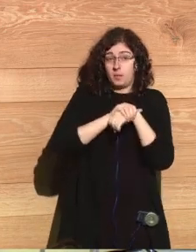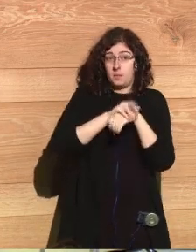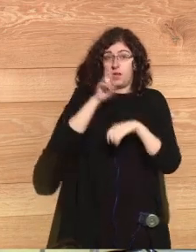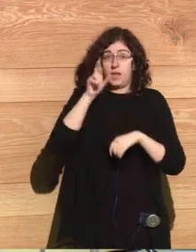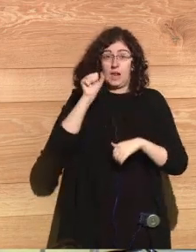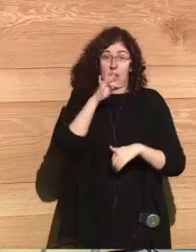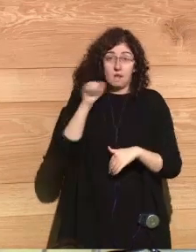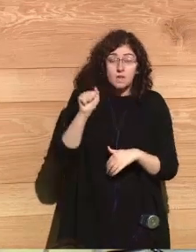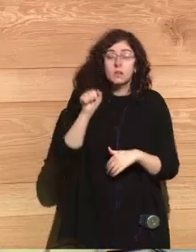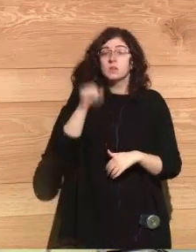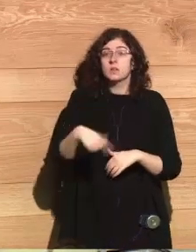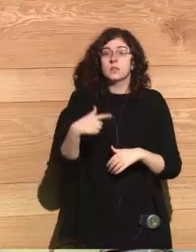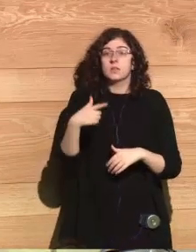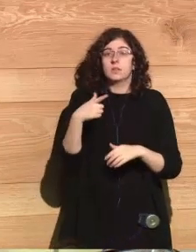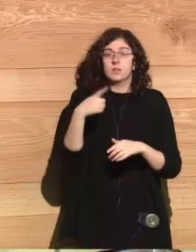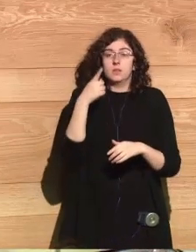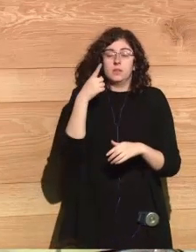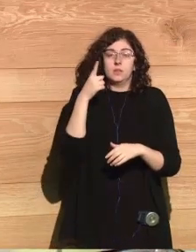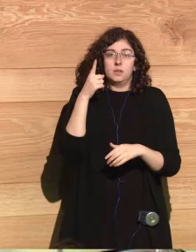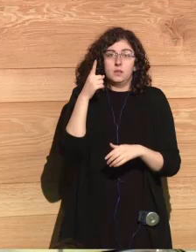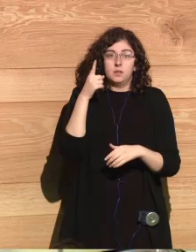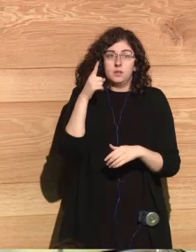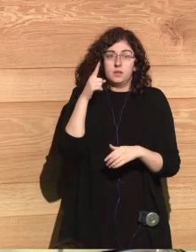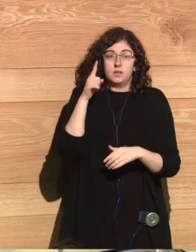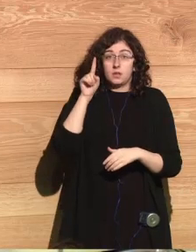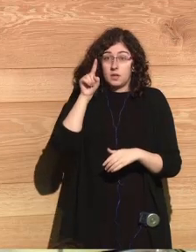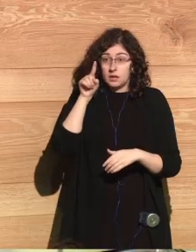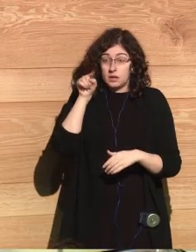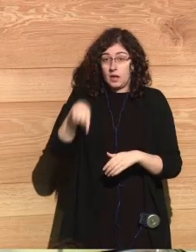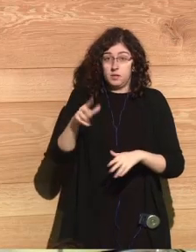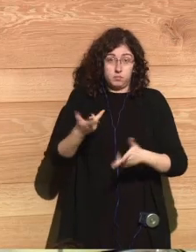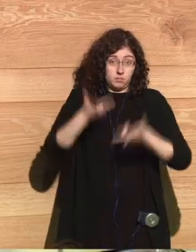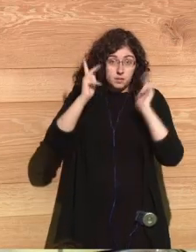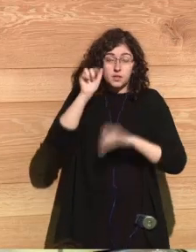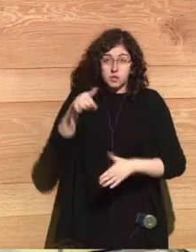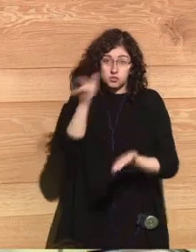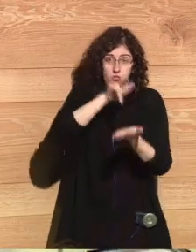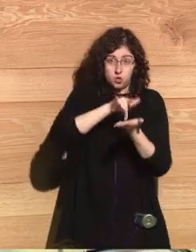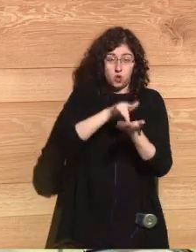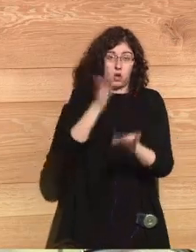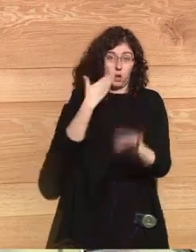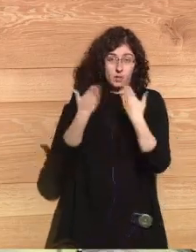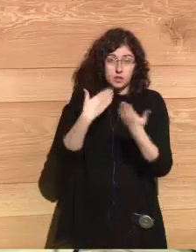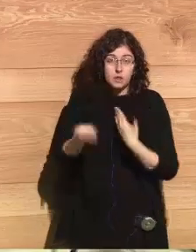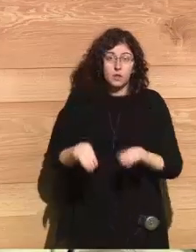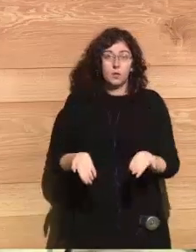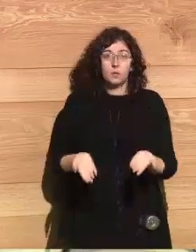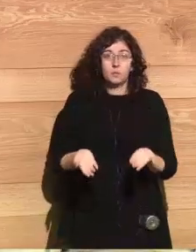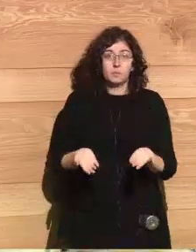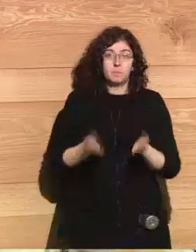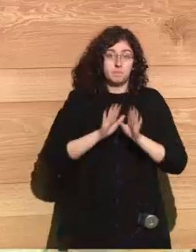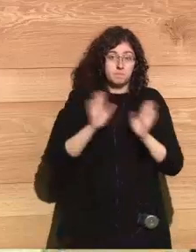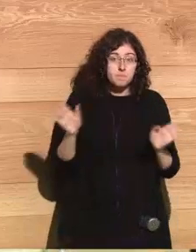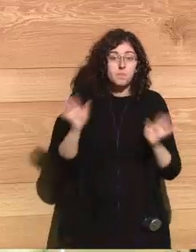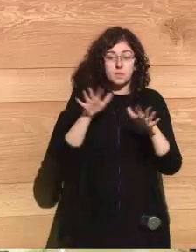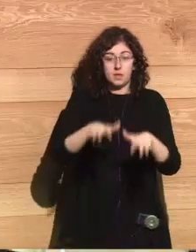friend Rafa Martinez-Cortina who's been making sure this happens and well